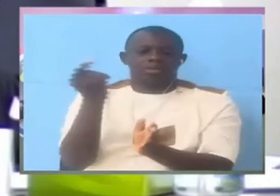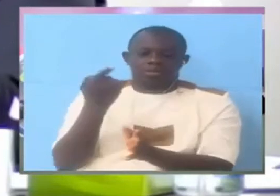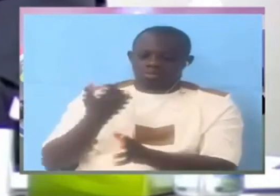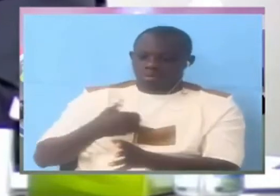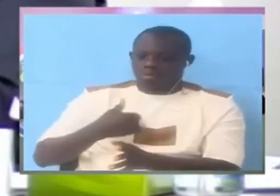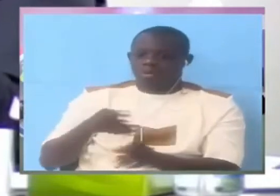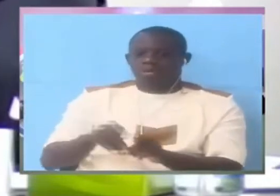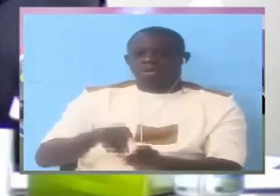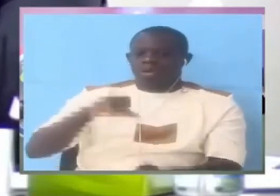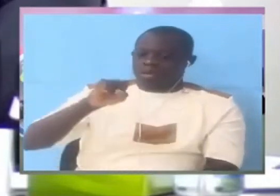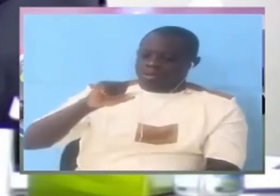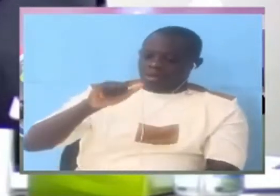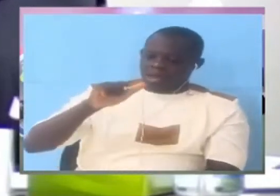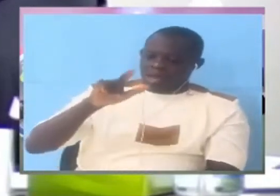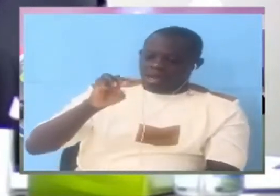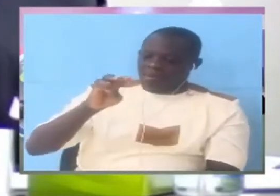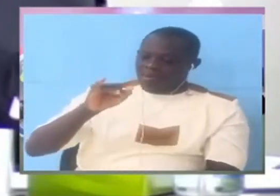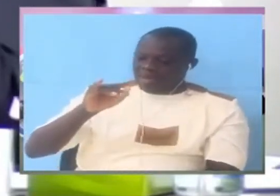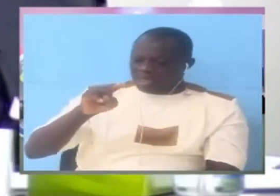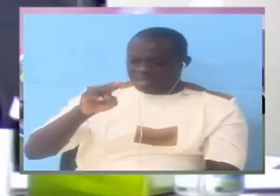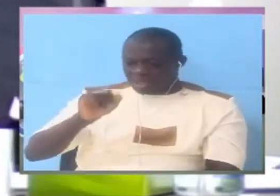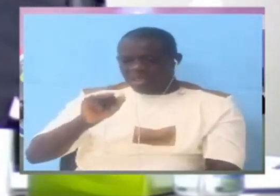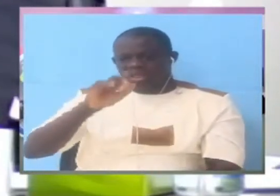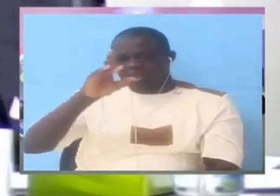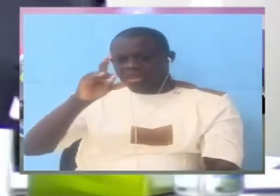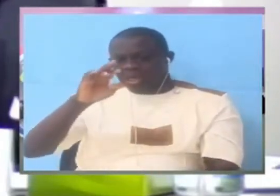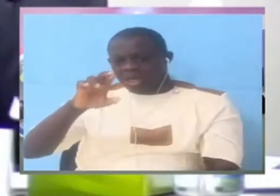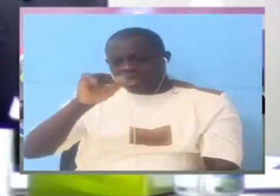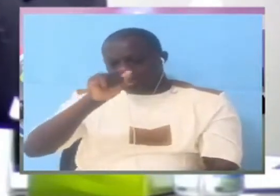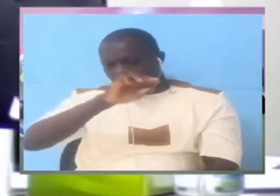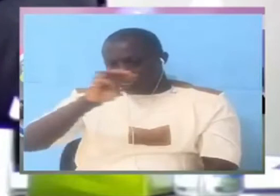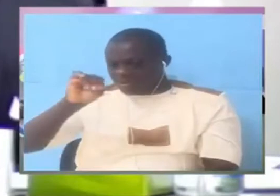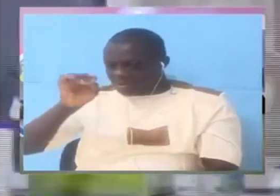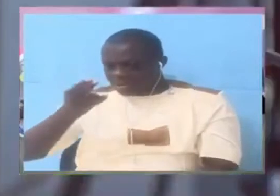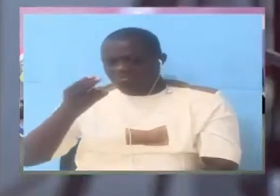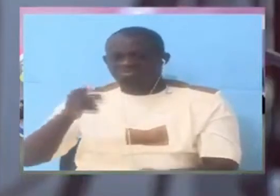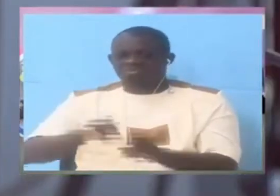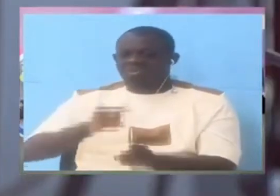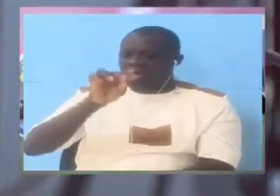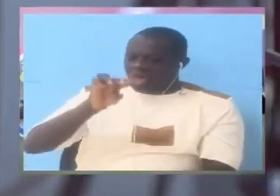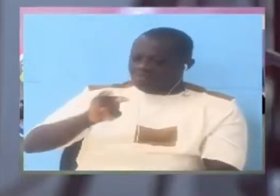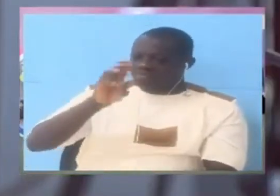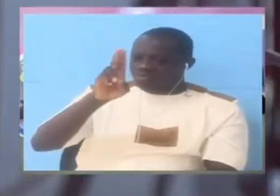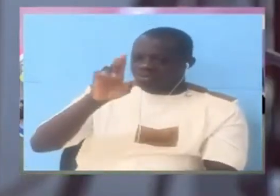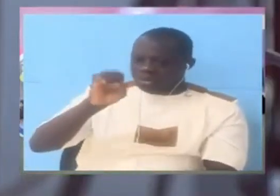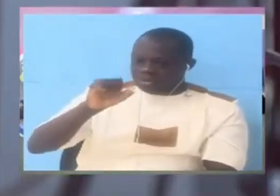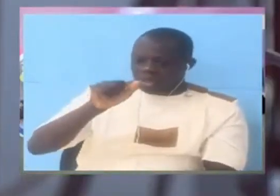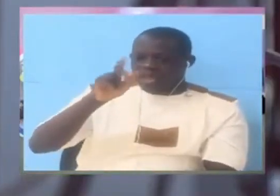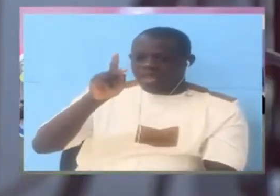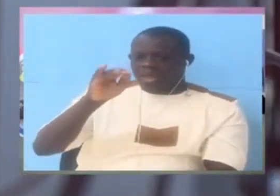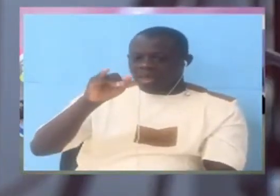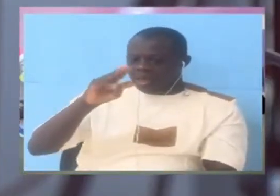Talmina Drame Musa Kinte Daba Marena